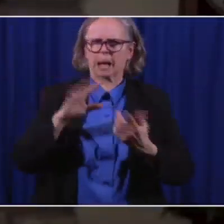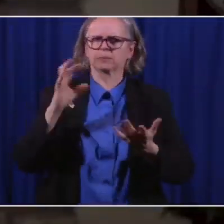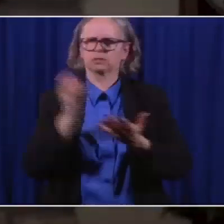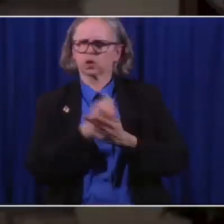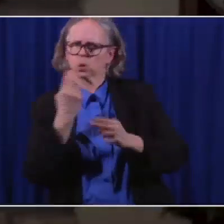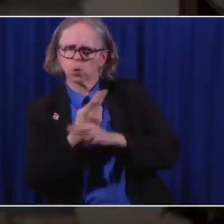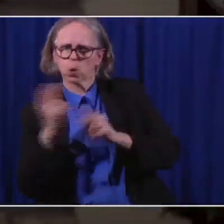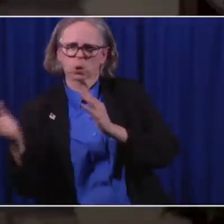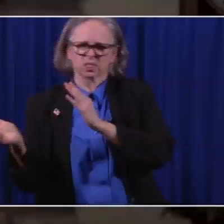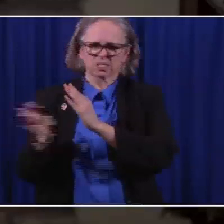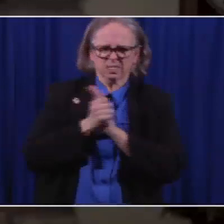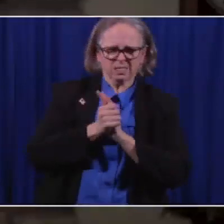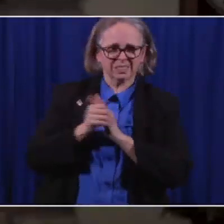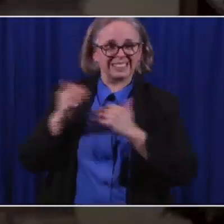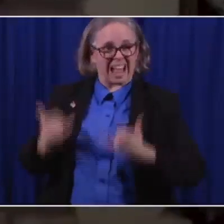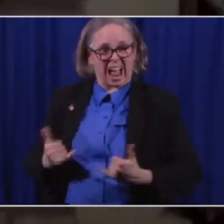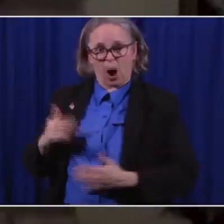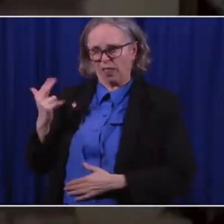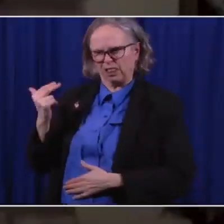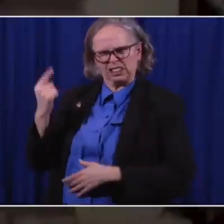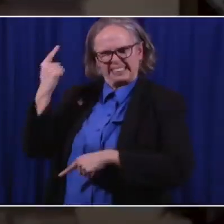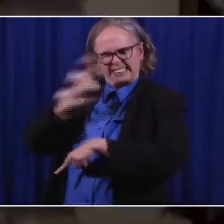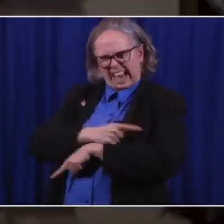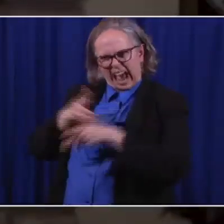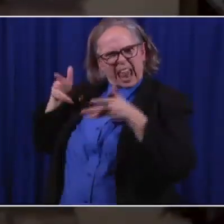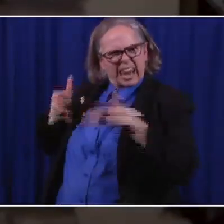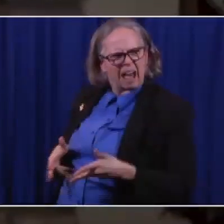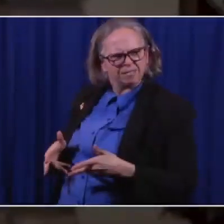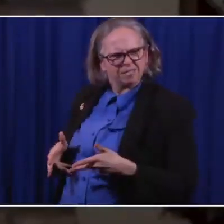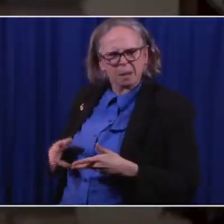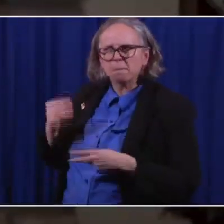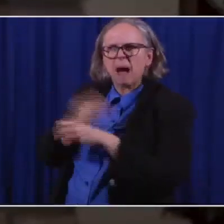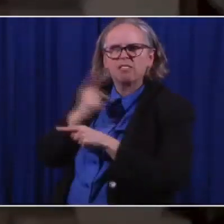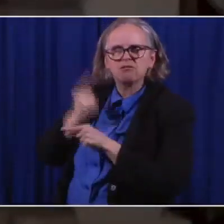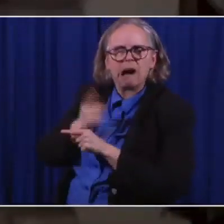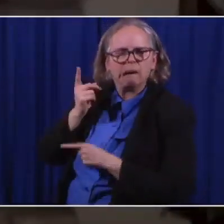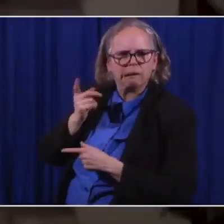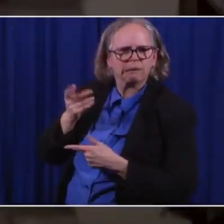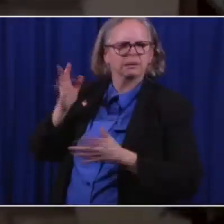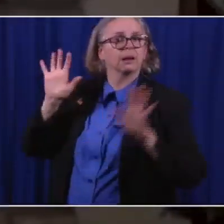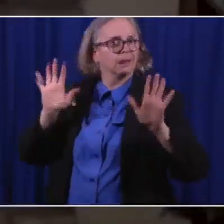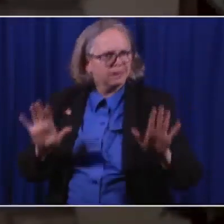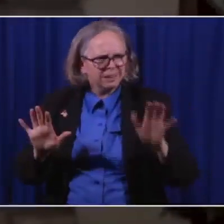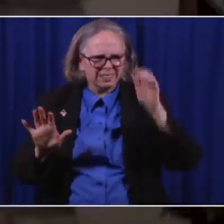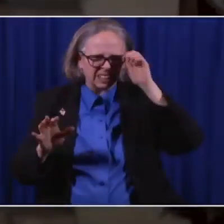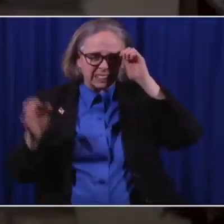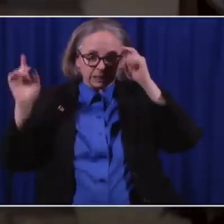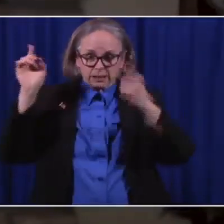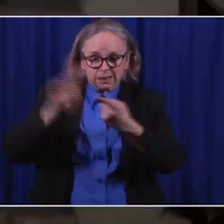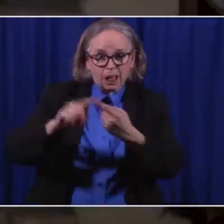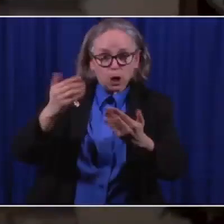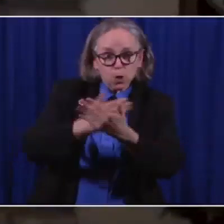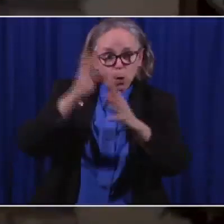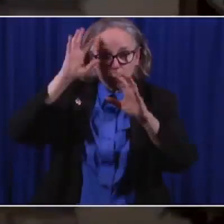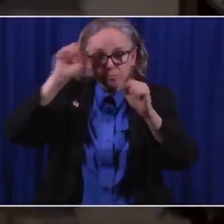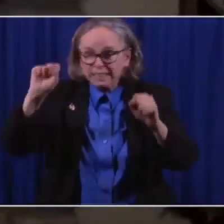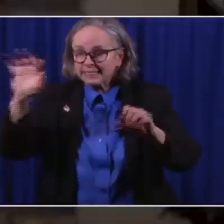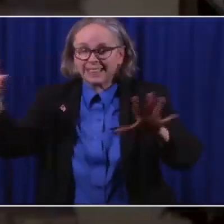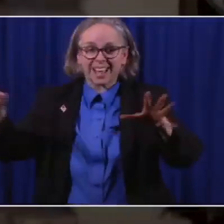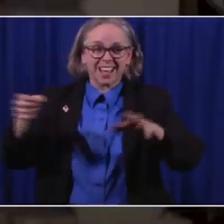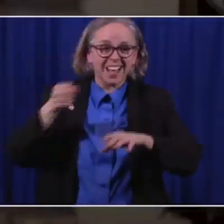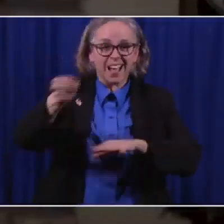13 days, if my math is right, until the new president takes office, 12 noon,